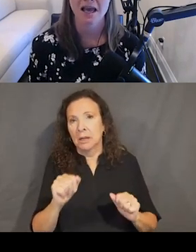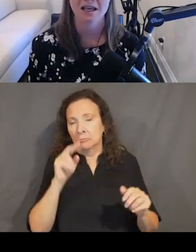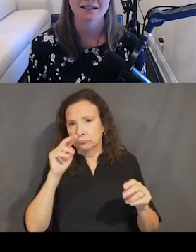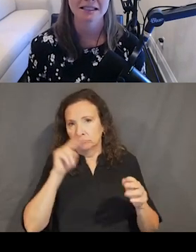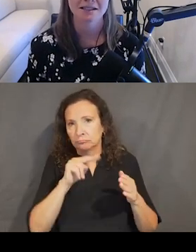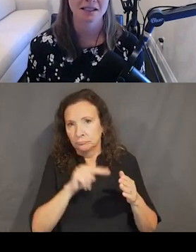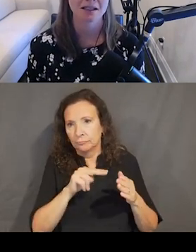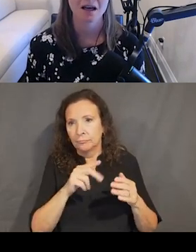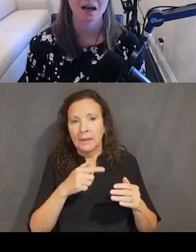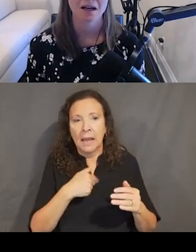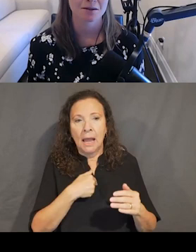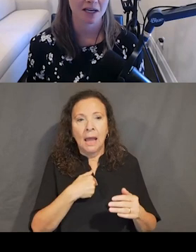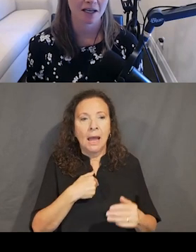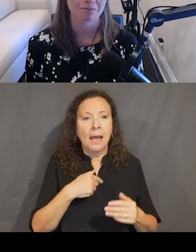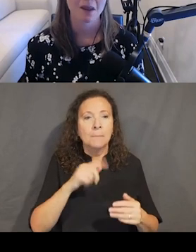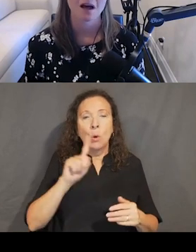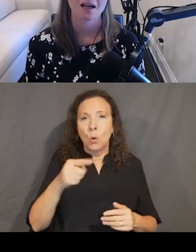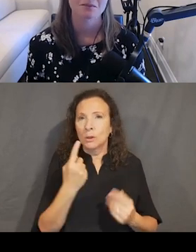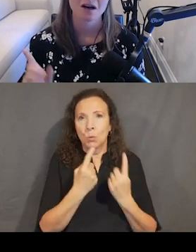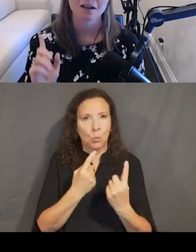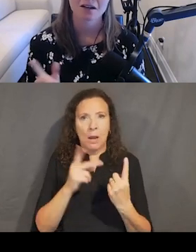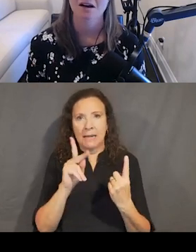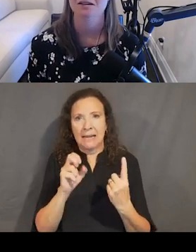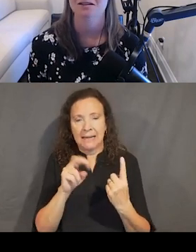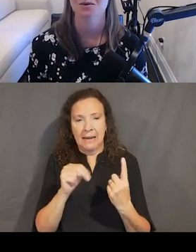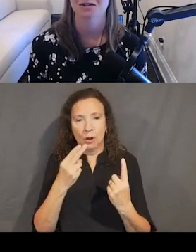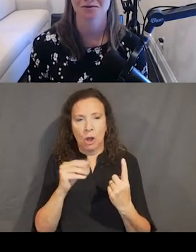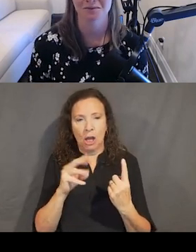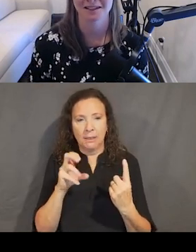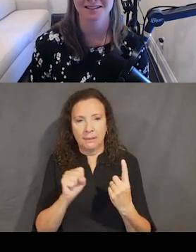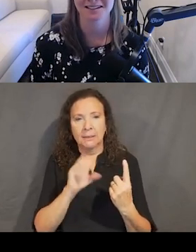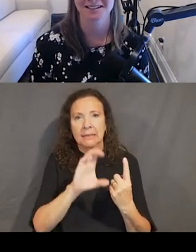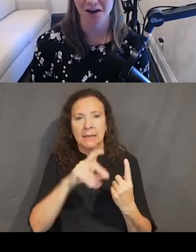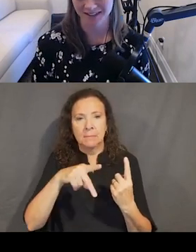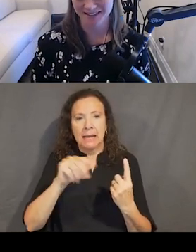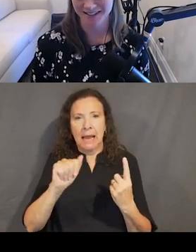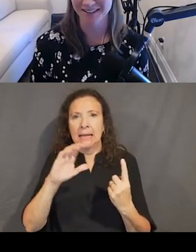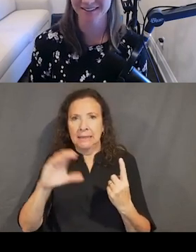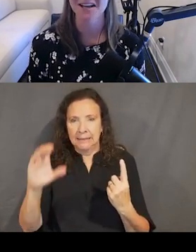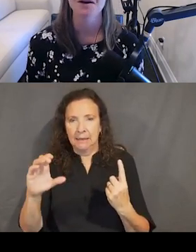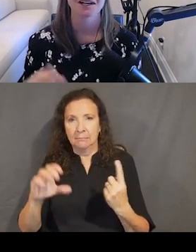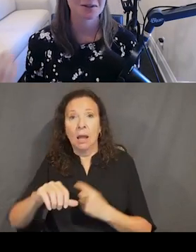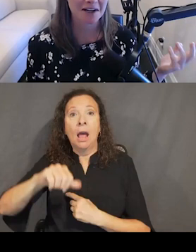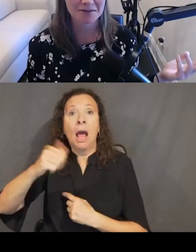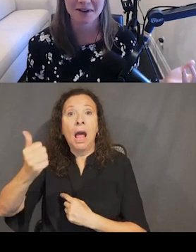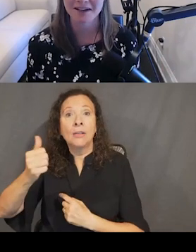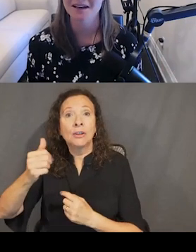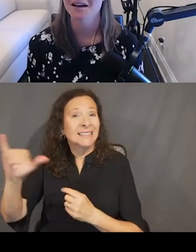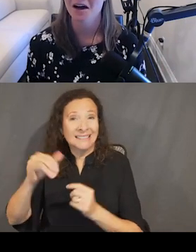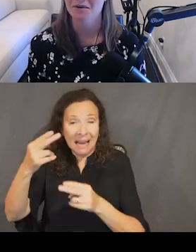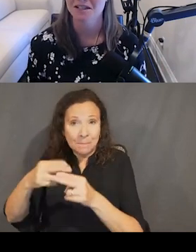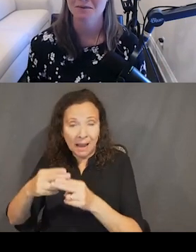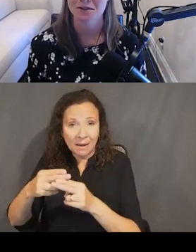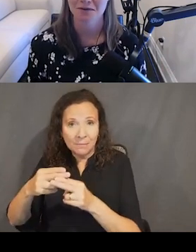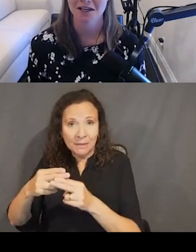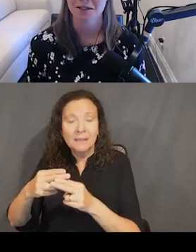in my name. I am not the Karen Hawkins who is the romance novelist, but I do have my